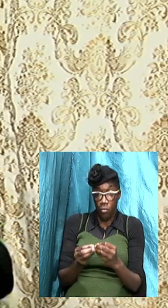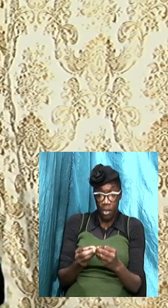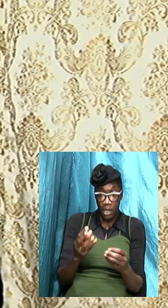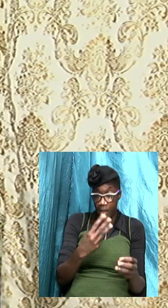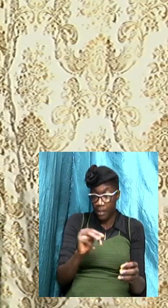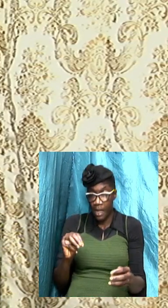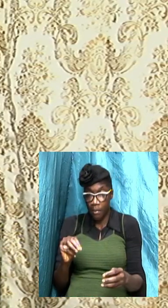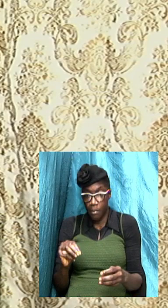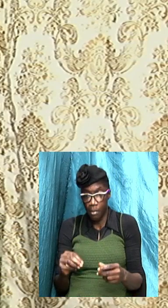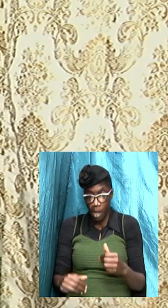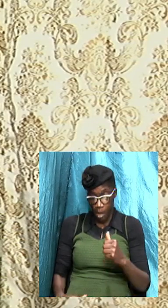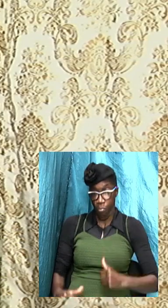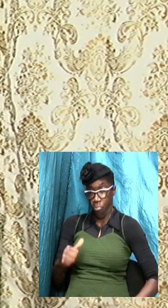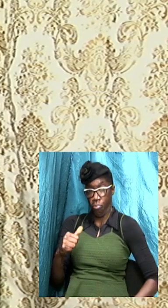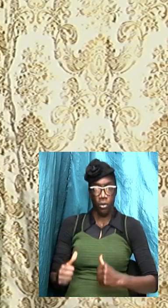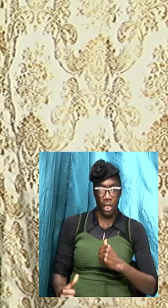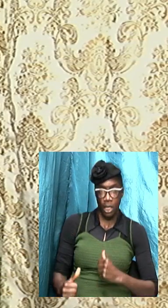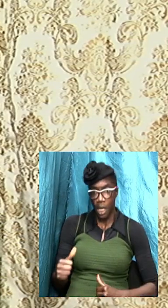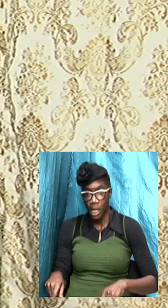pretend like you're one of them